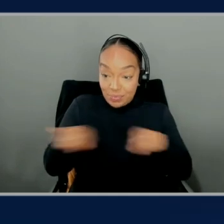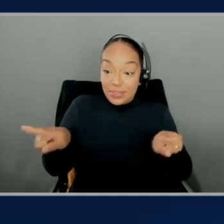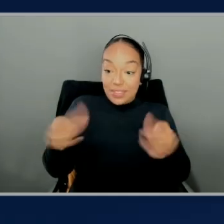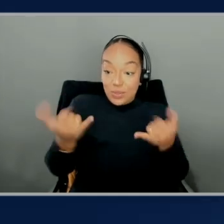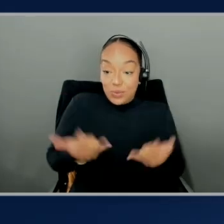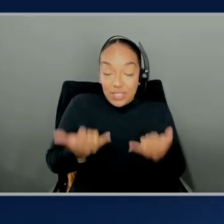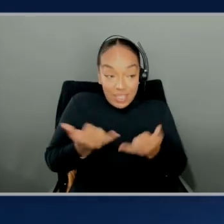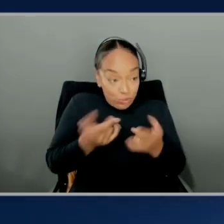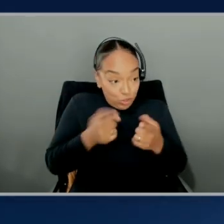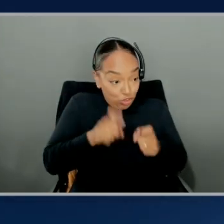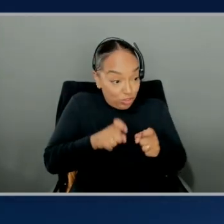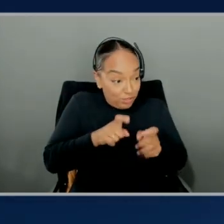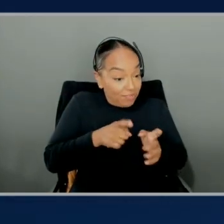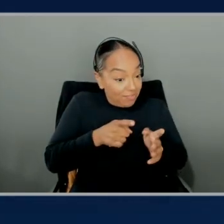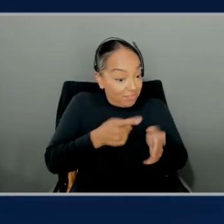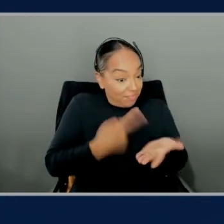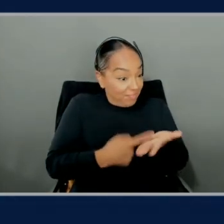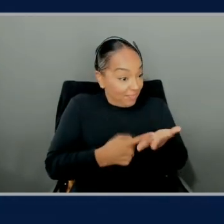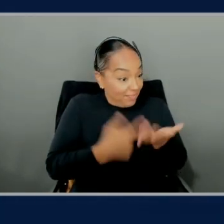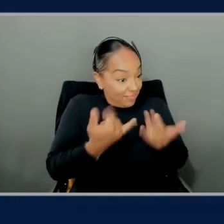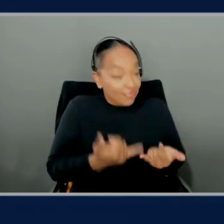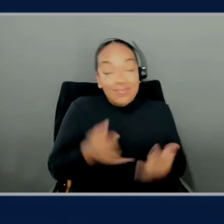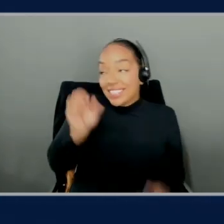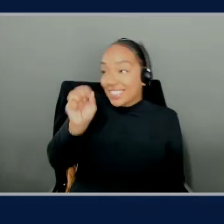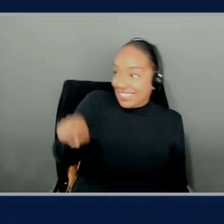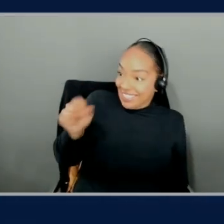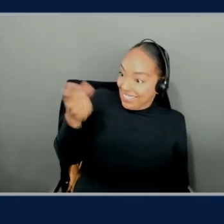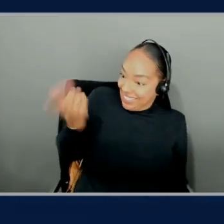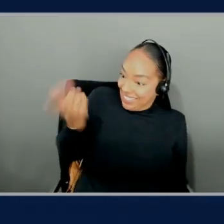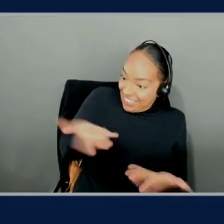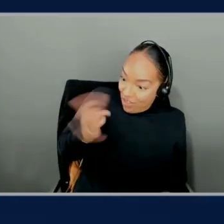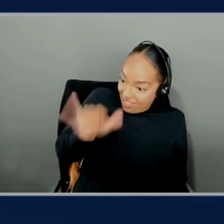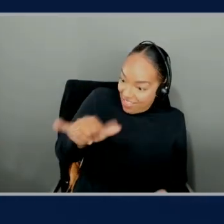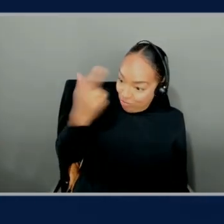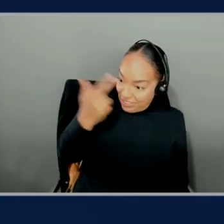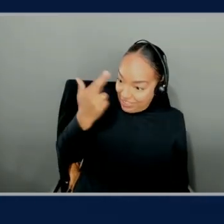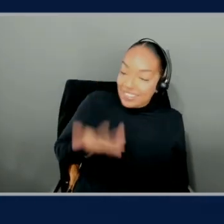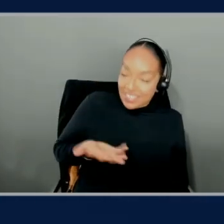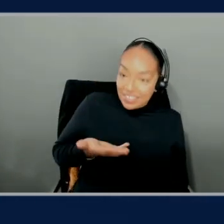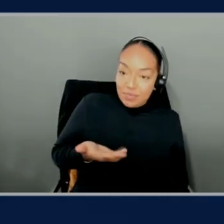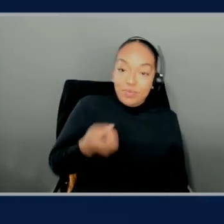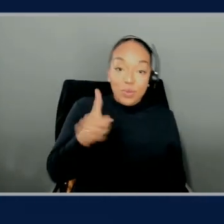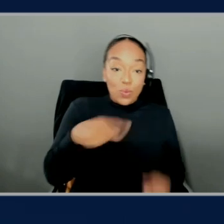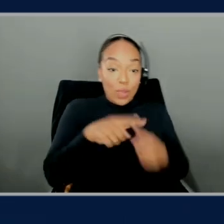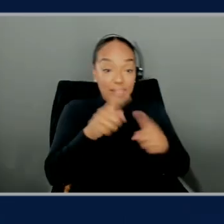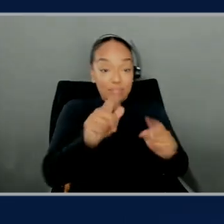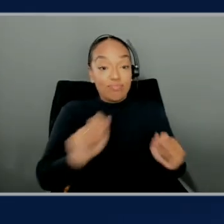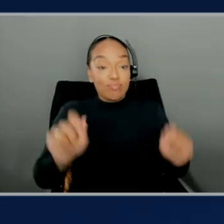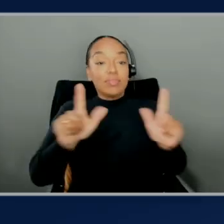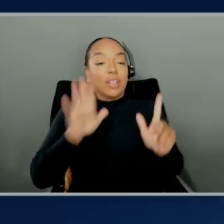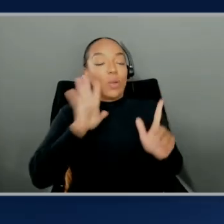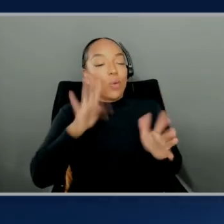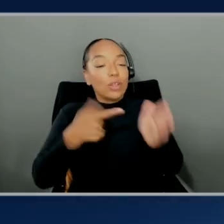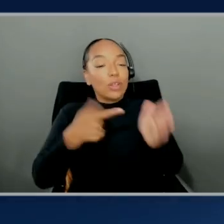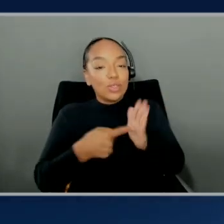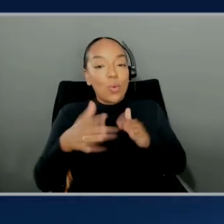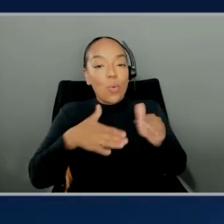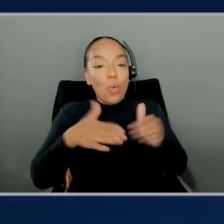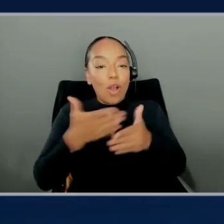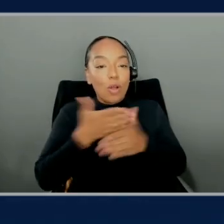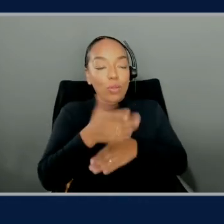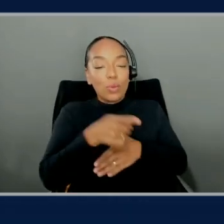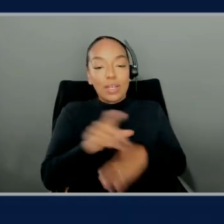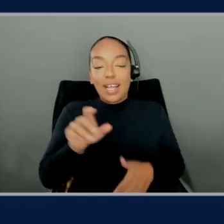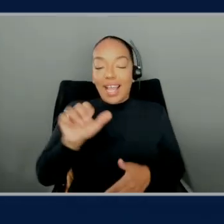into that? We should dive into it. It's the reason we're here. It's the reason we're here. So once the screen gets pulled up, we'll go ahead and kind of walk through the AWS Simulearn